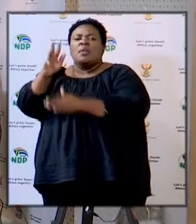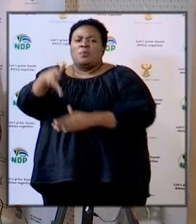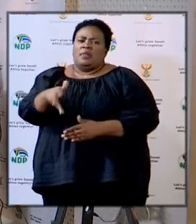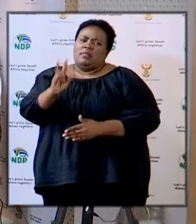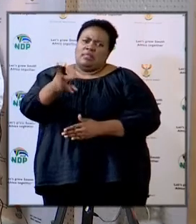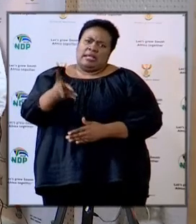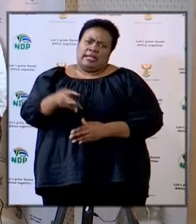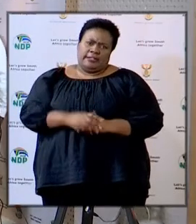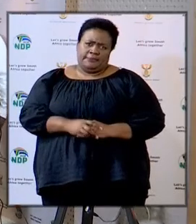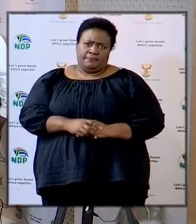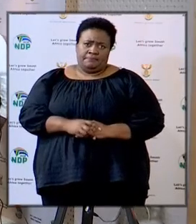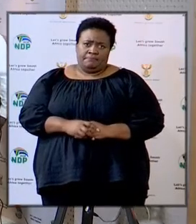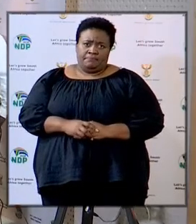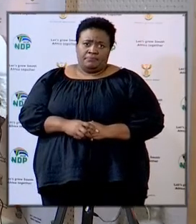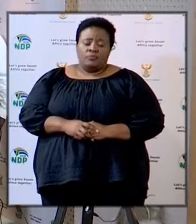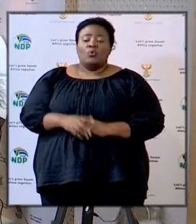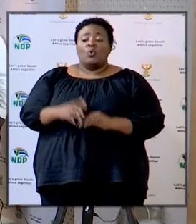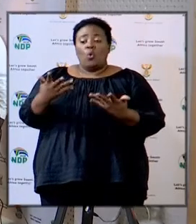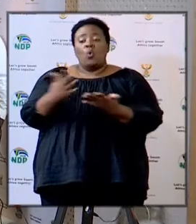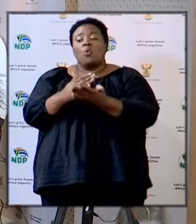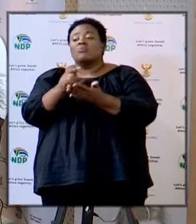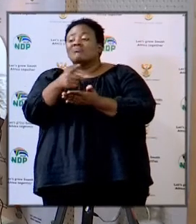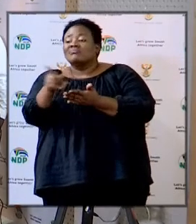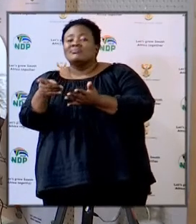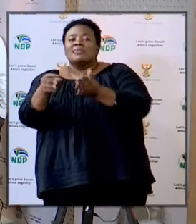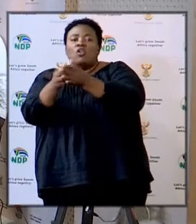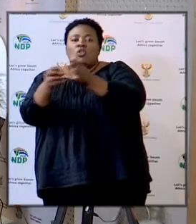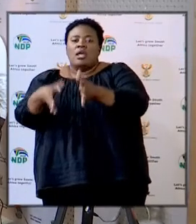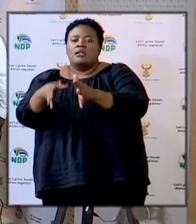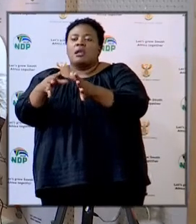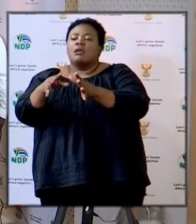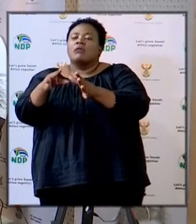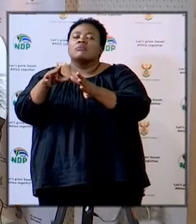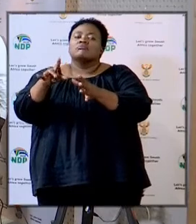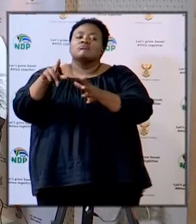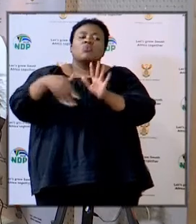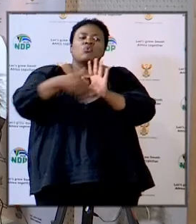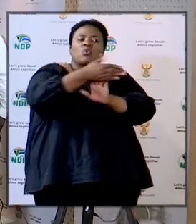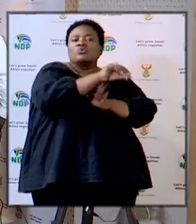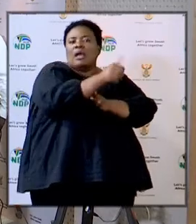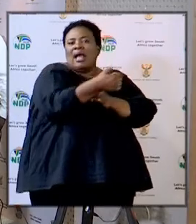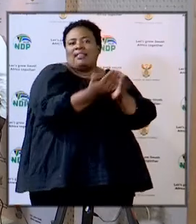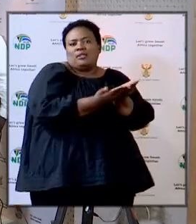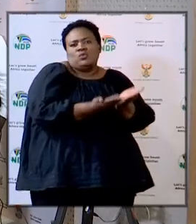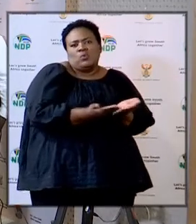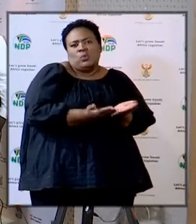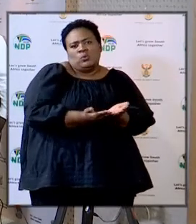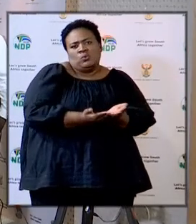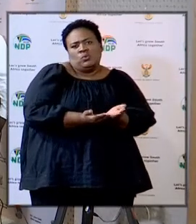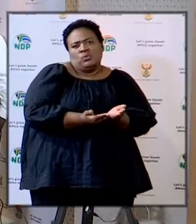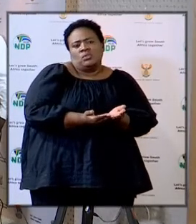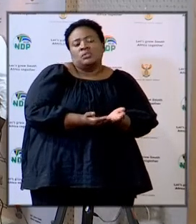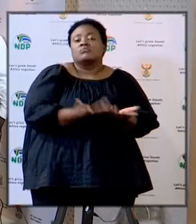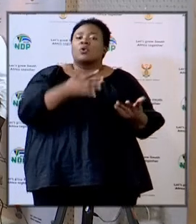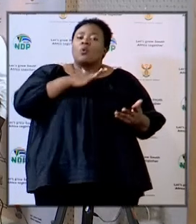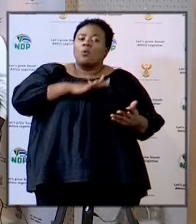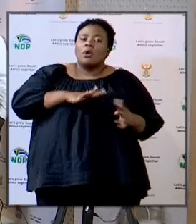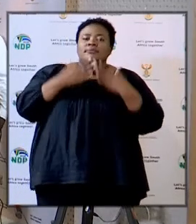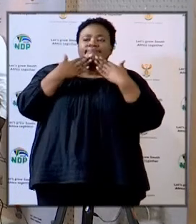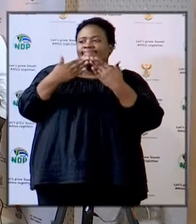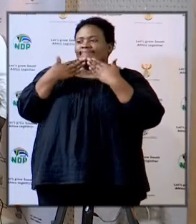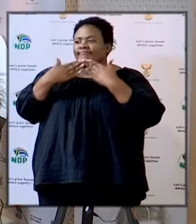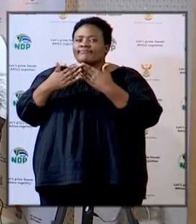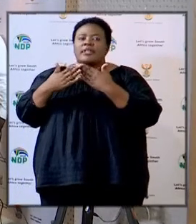reallocate these learners into other schools so that their learning is not disrupted we want to also thank all our